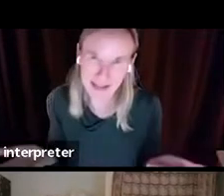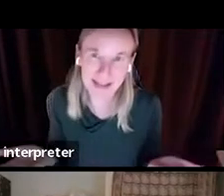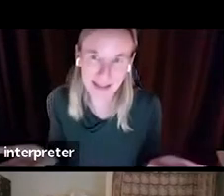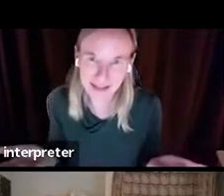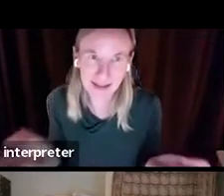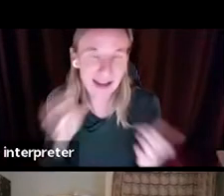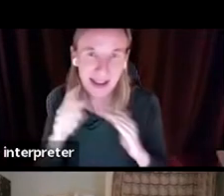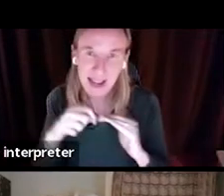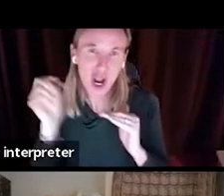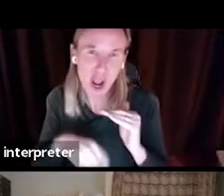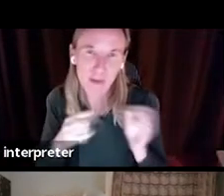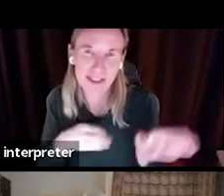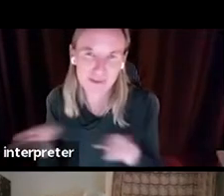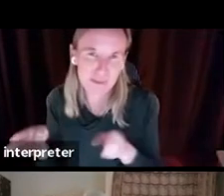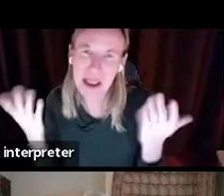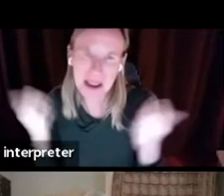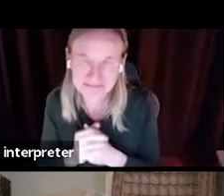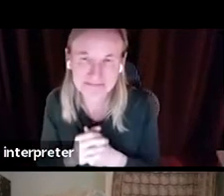a comprehensive plan.